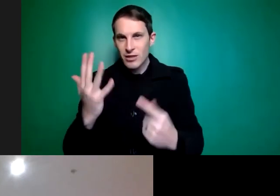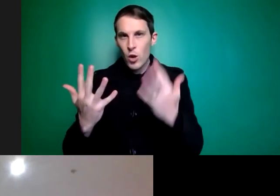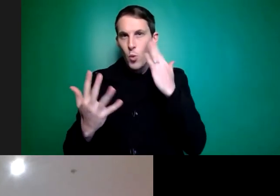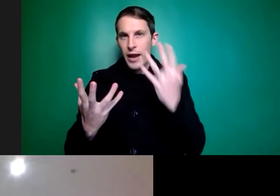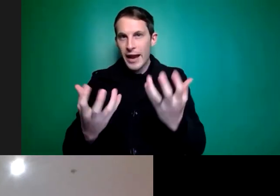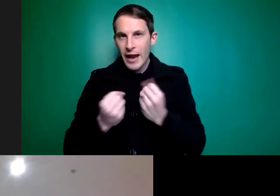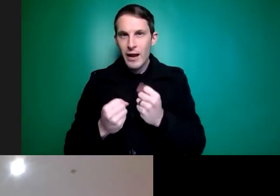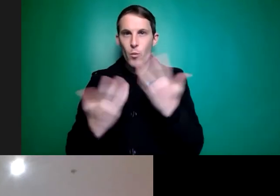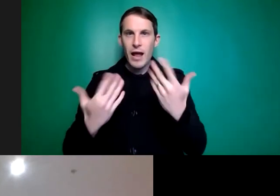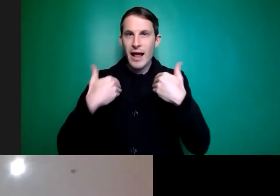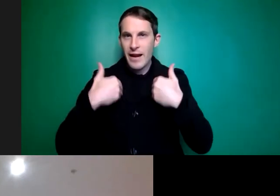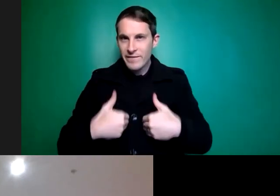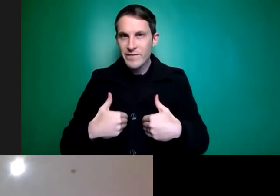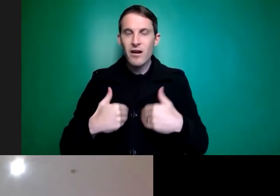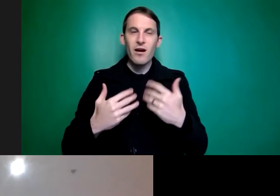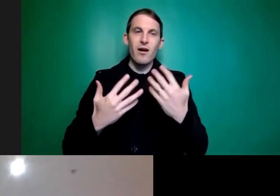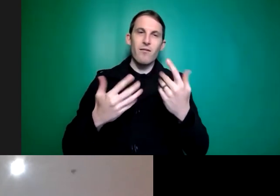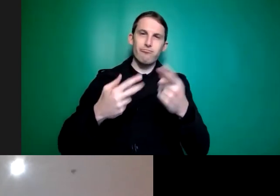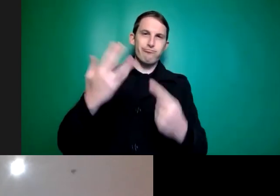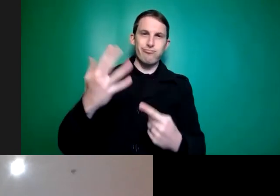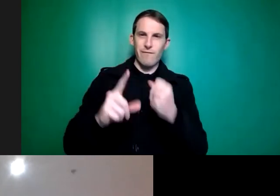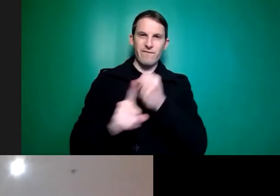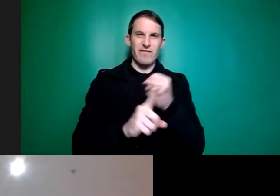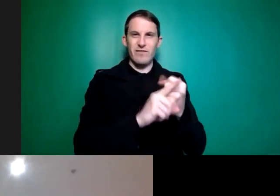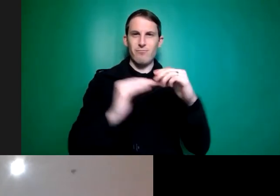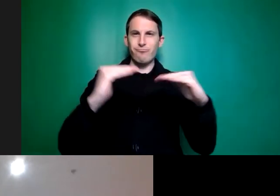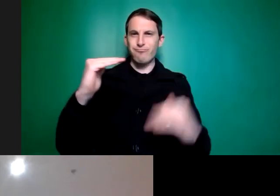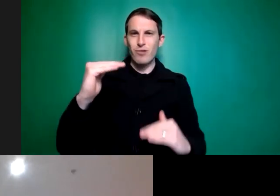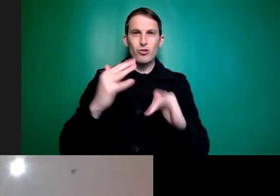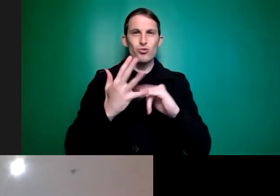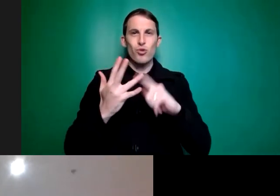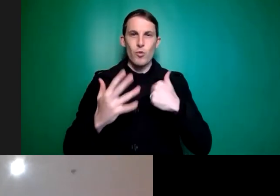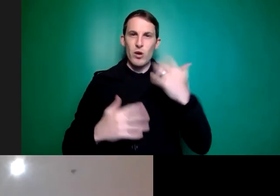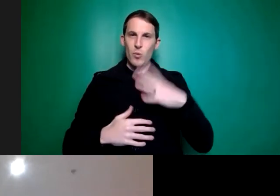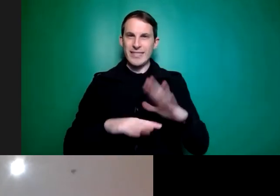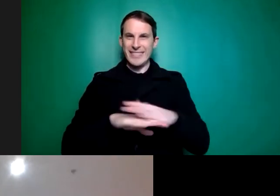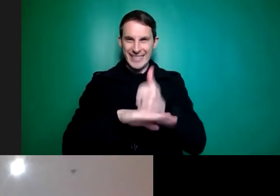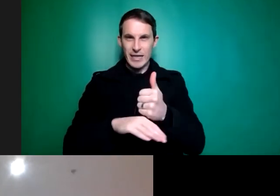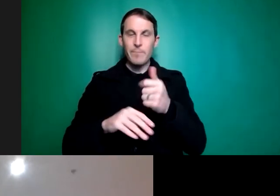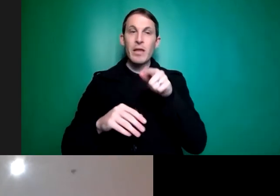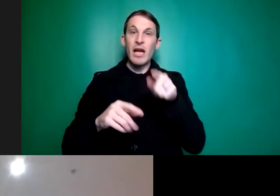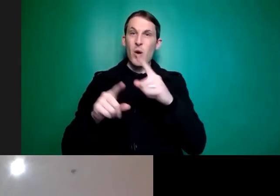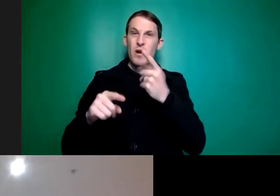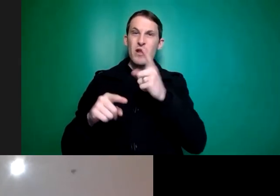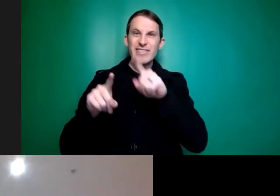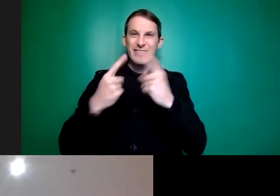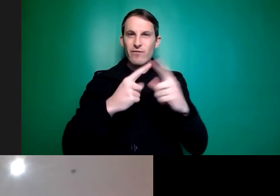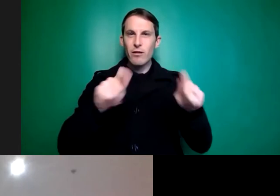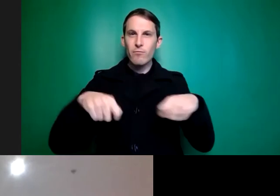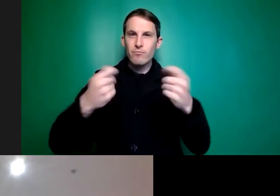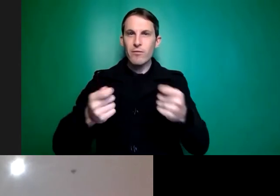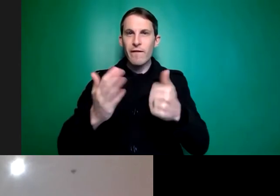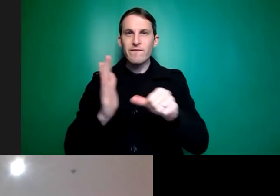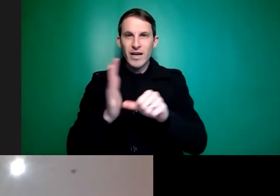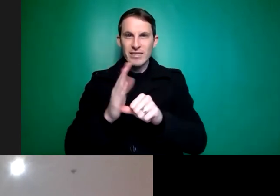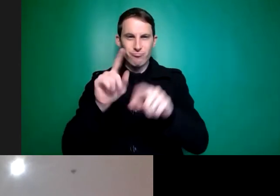we're saying is we want to harmonise all of these funding streams that exist at the moment, bring them all together under one umbrella, make it really streamlined and